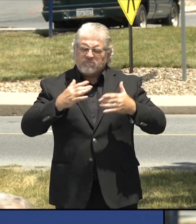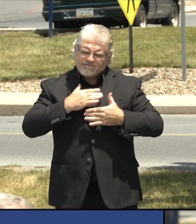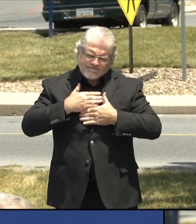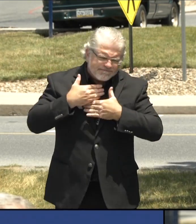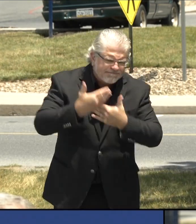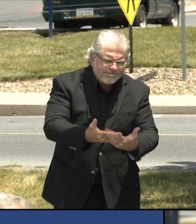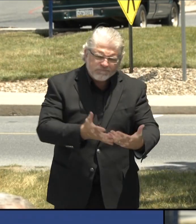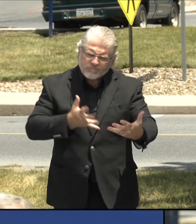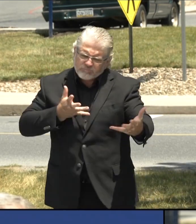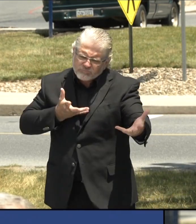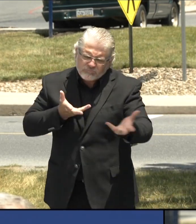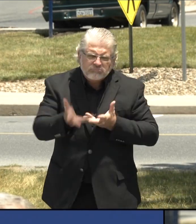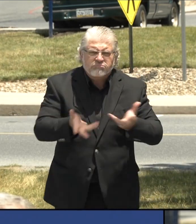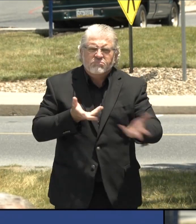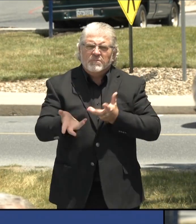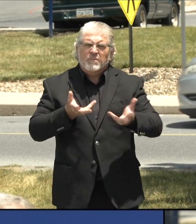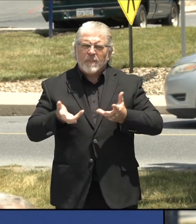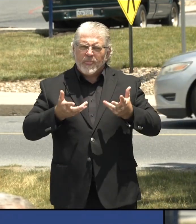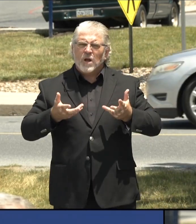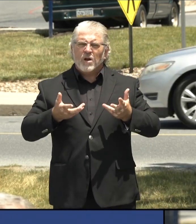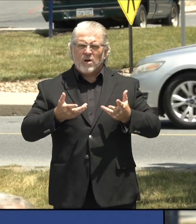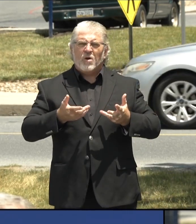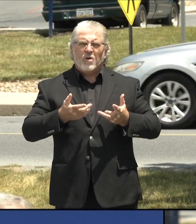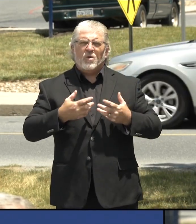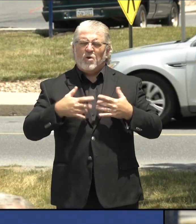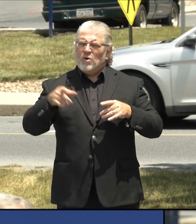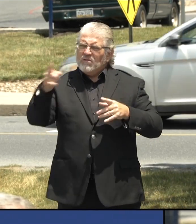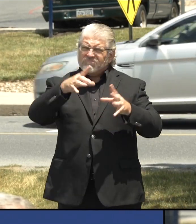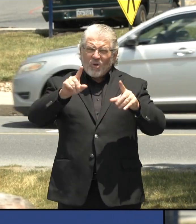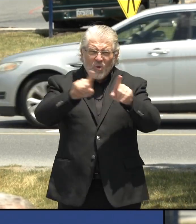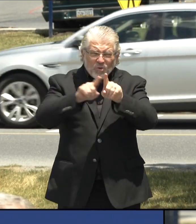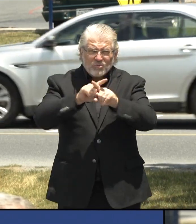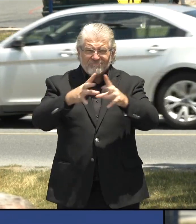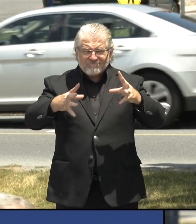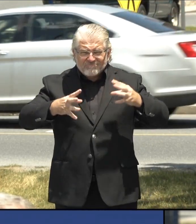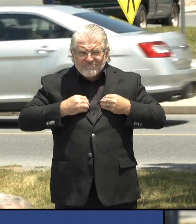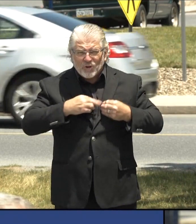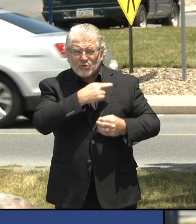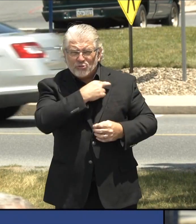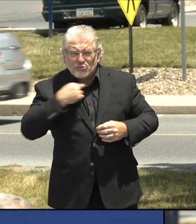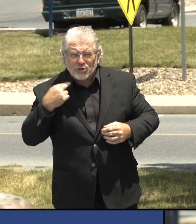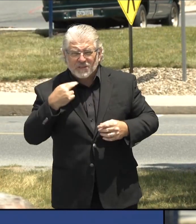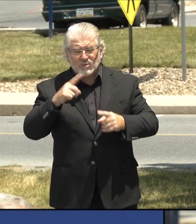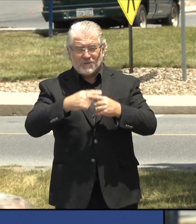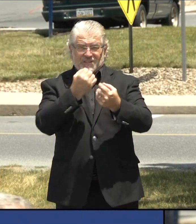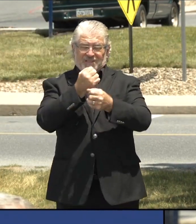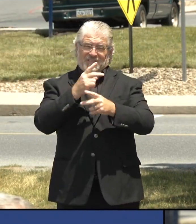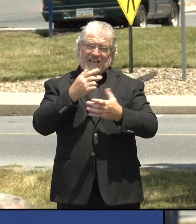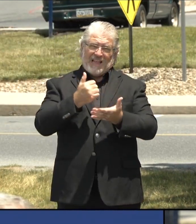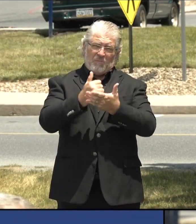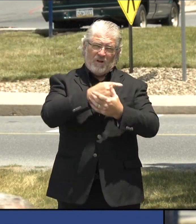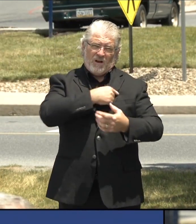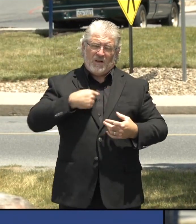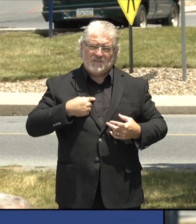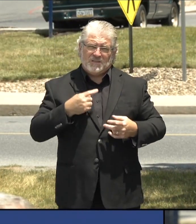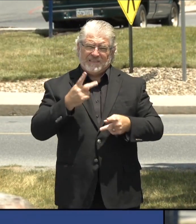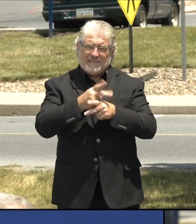that you have taken to help us, I think is something that